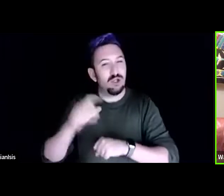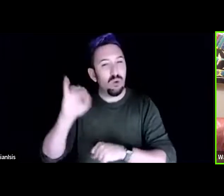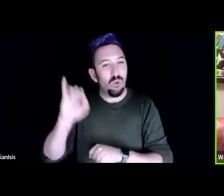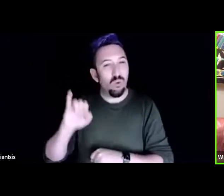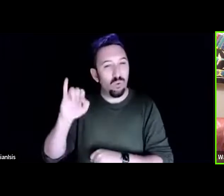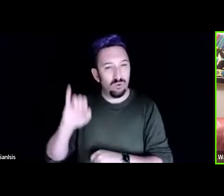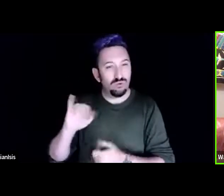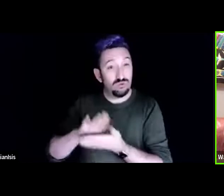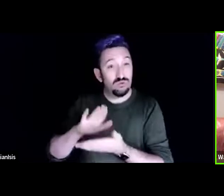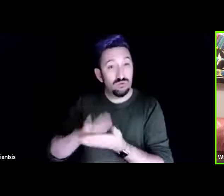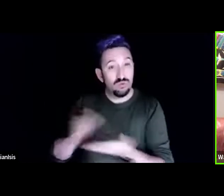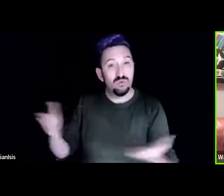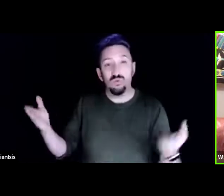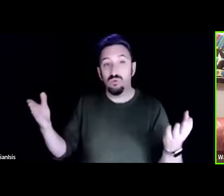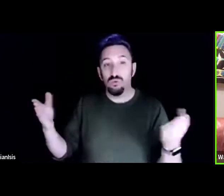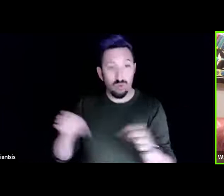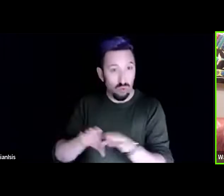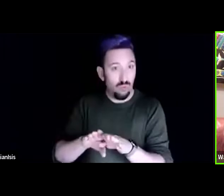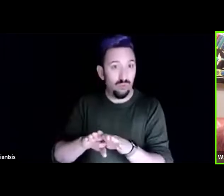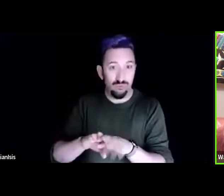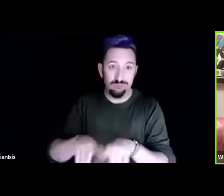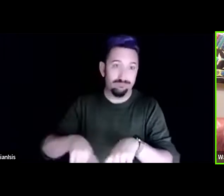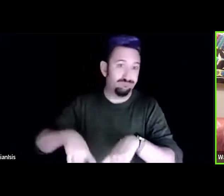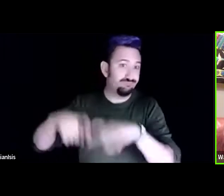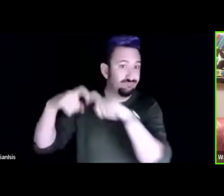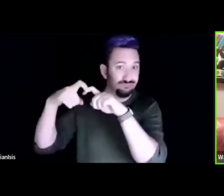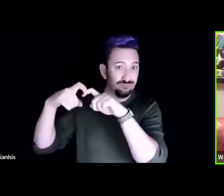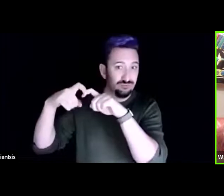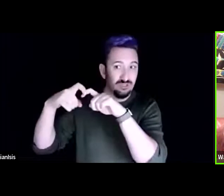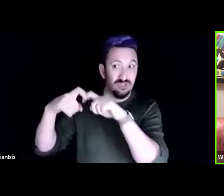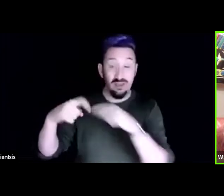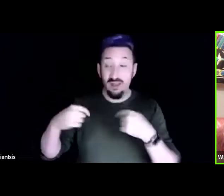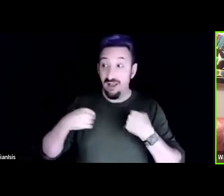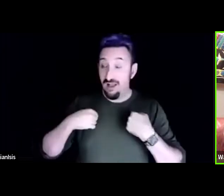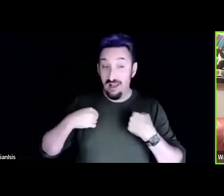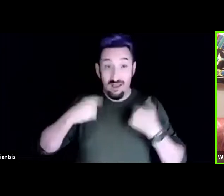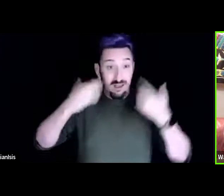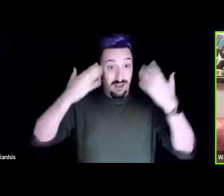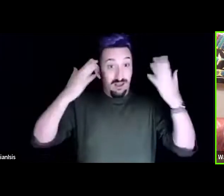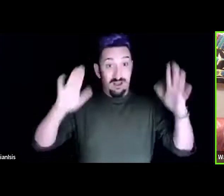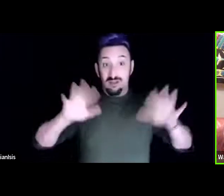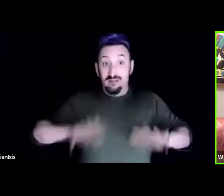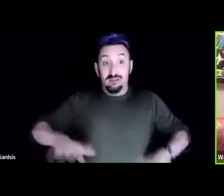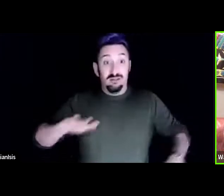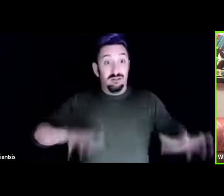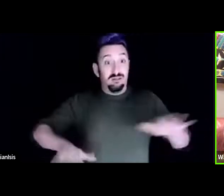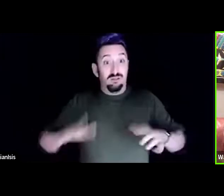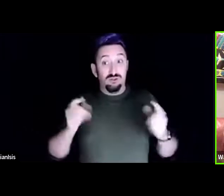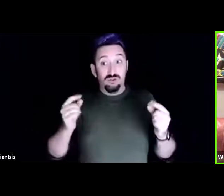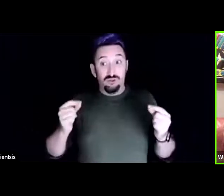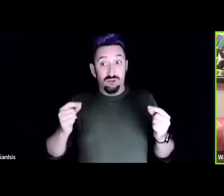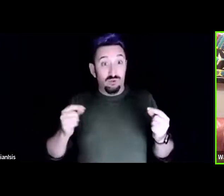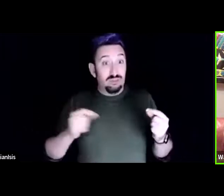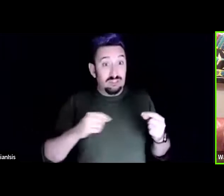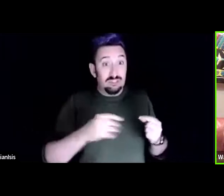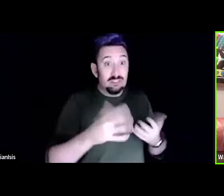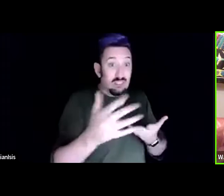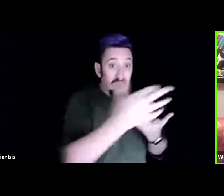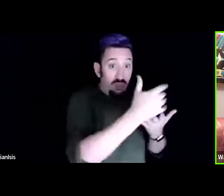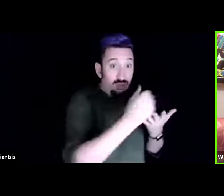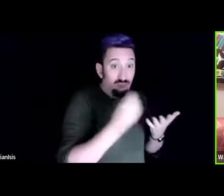i didn't know what to do except to pick food and feed the children so we had this beautiful